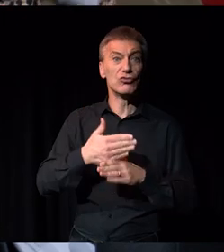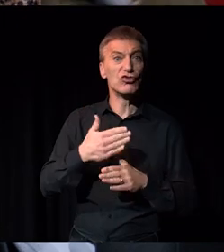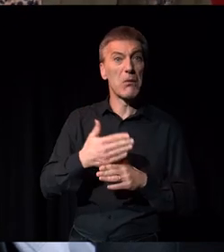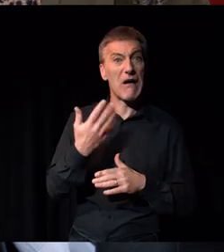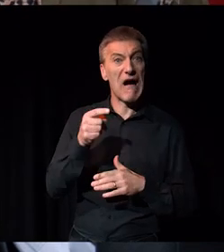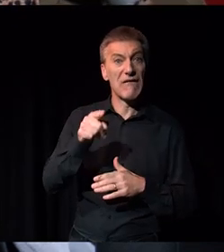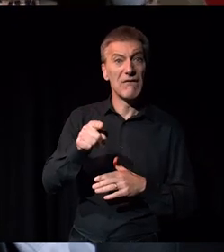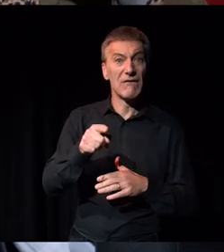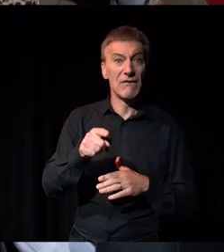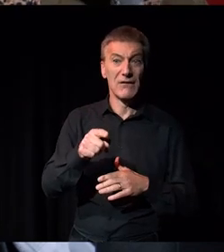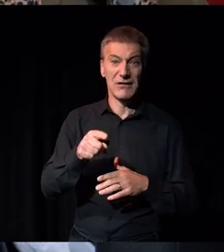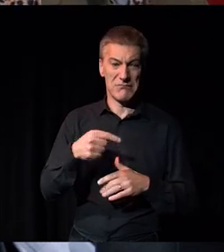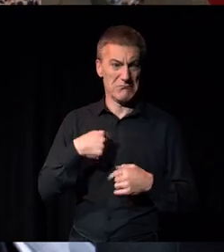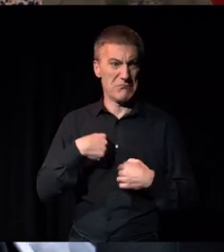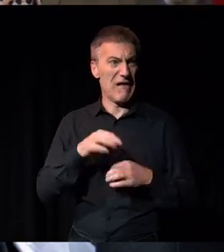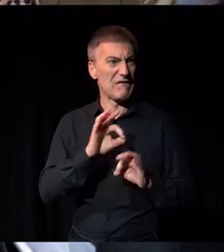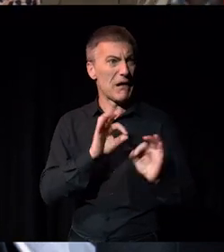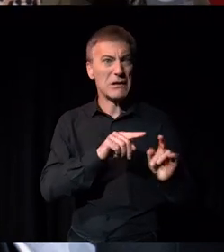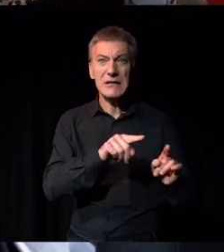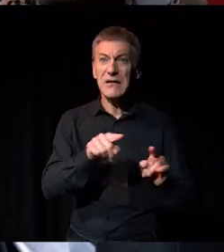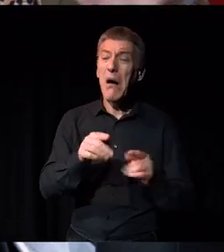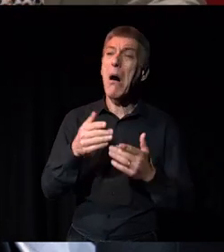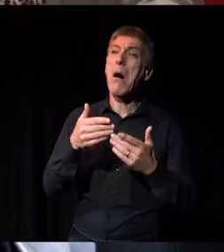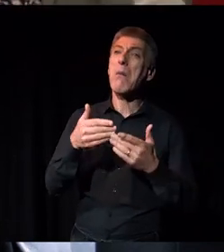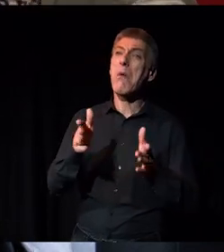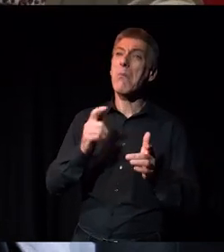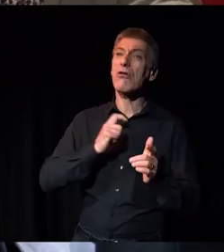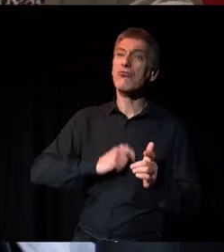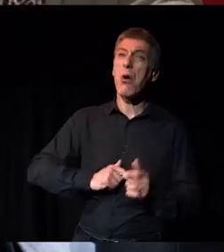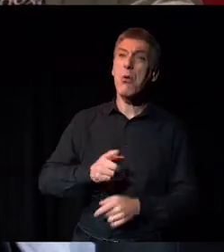in your immediate family, but you see these public roles.